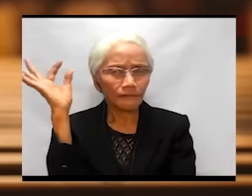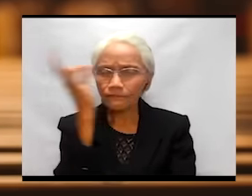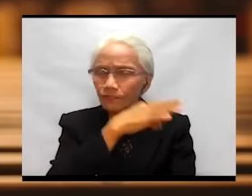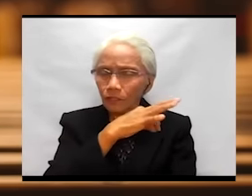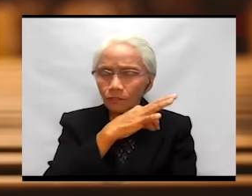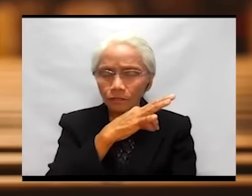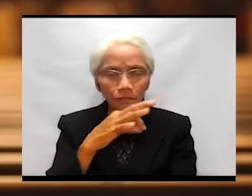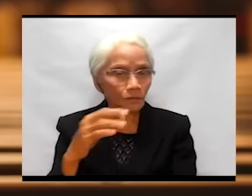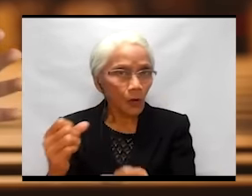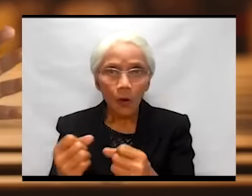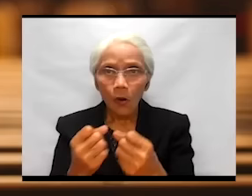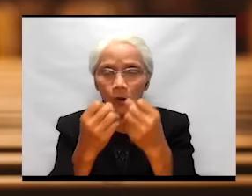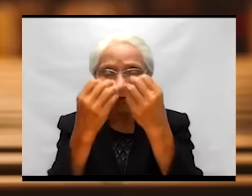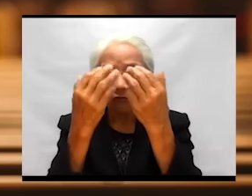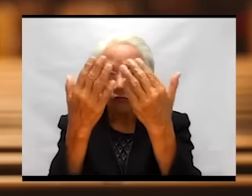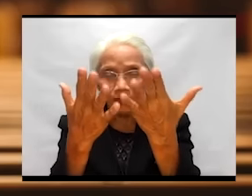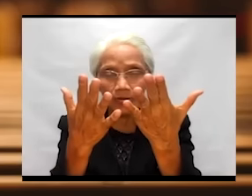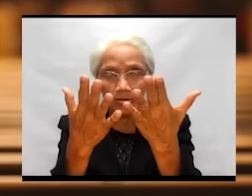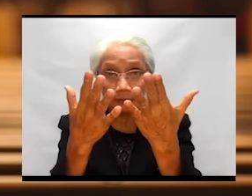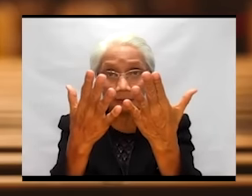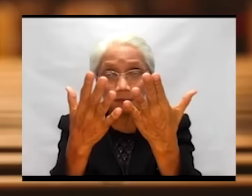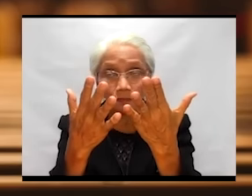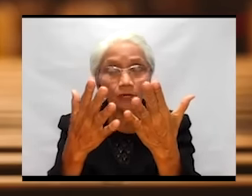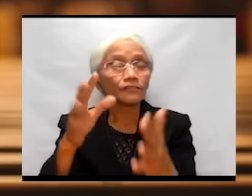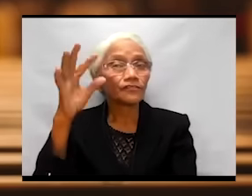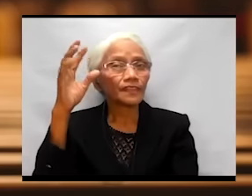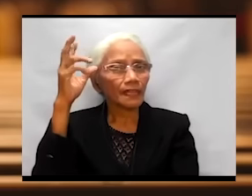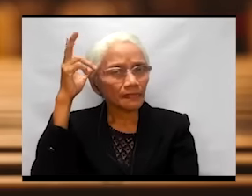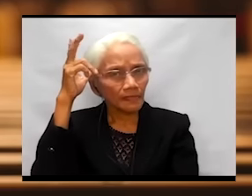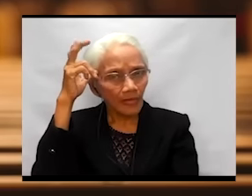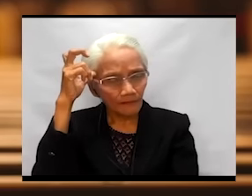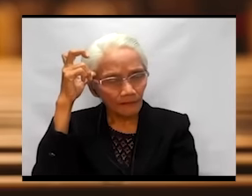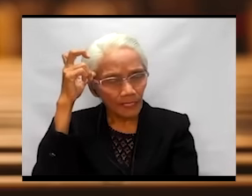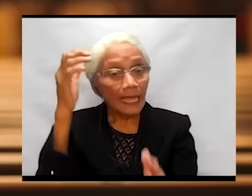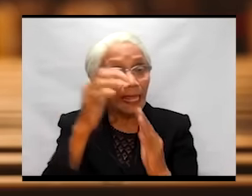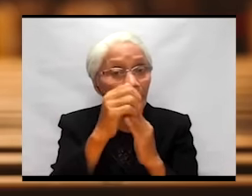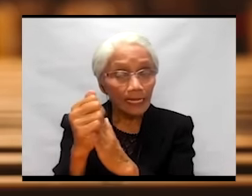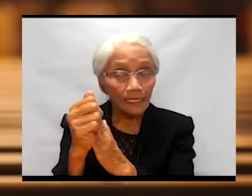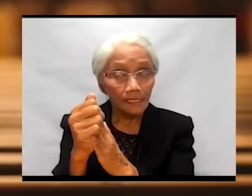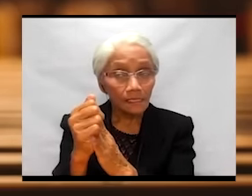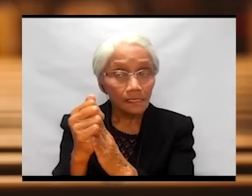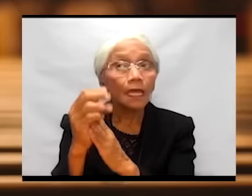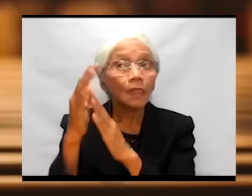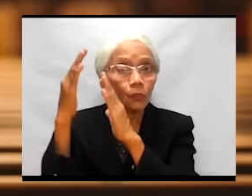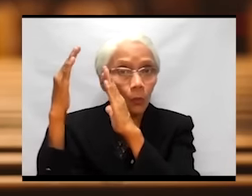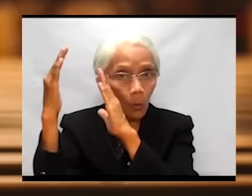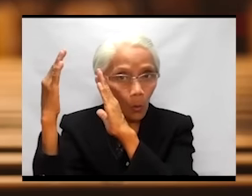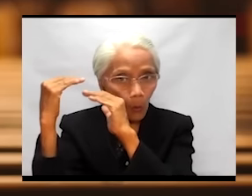offers of the devil leads to hope.